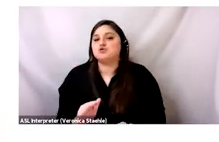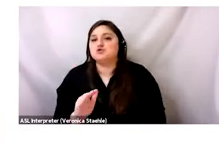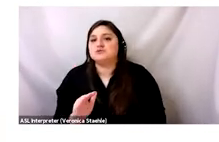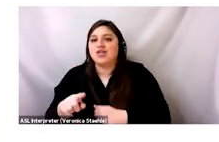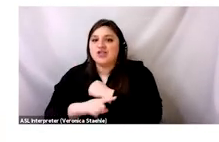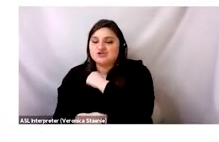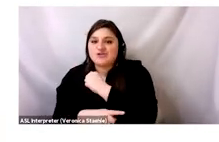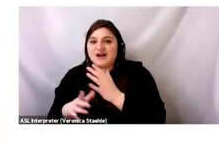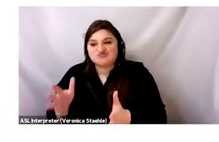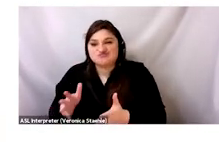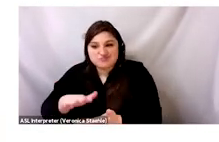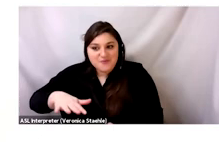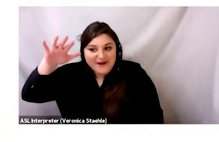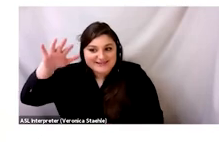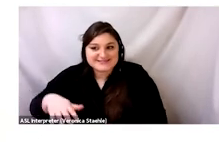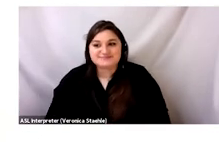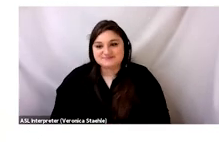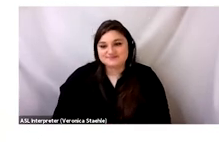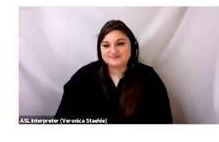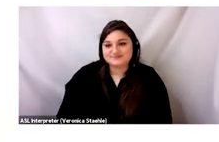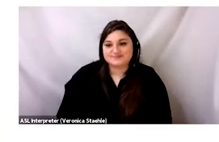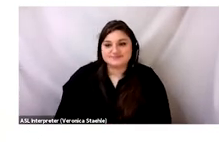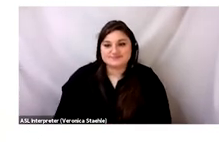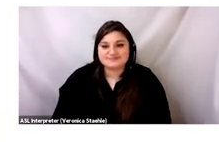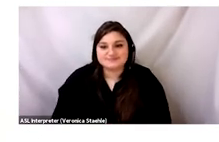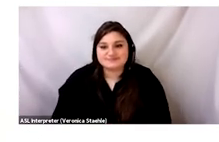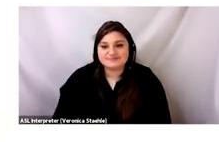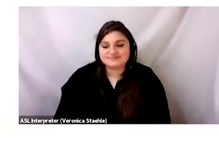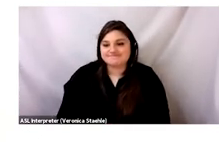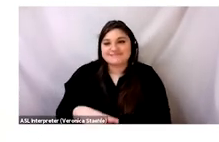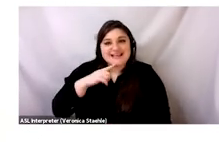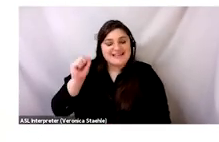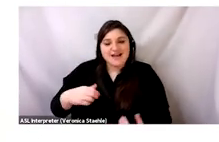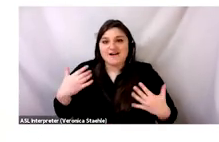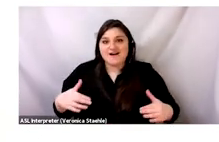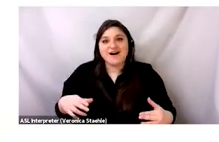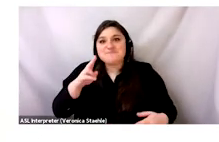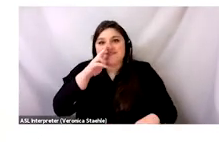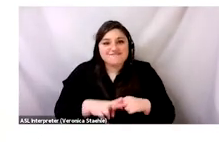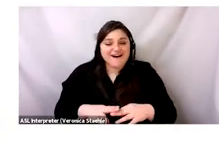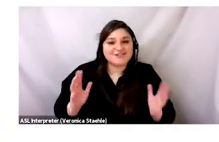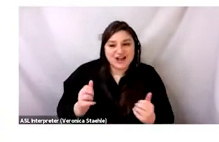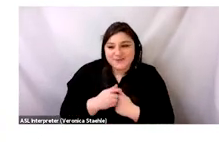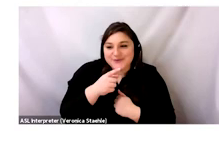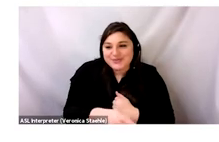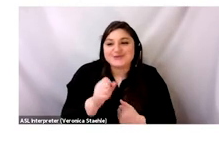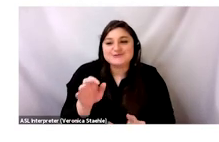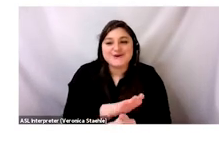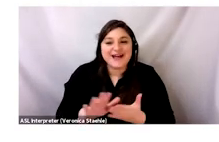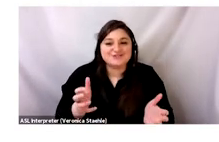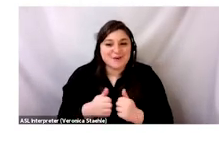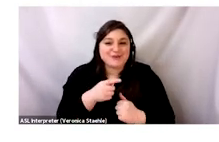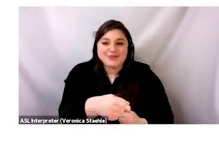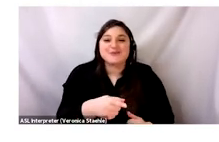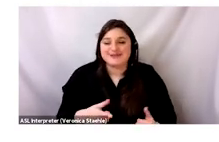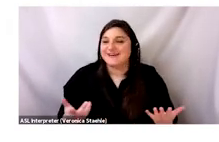left behind. Anyway, yeah, it's been so fun. Yellow in his head. Yeah, absolutely. It's been so fun